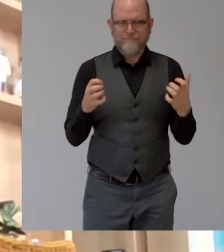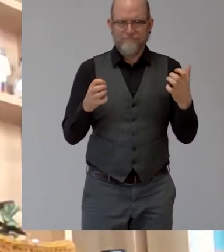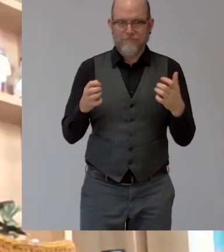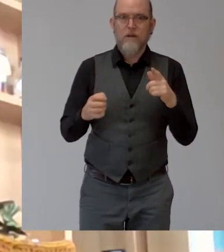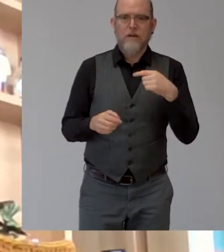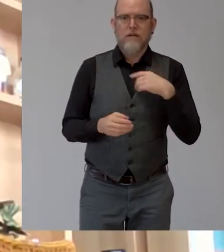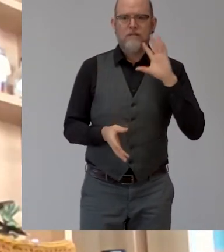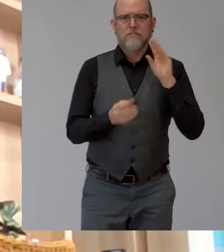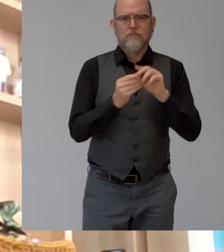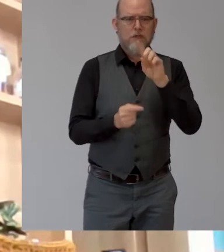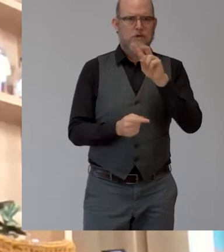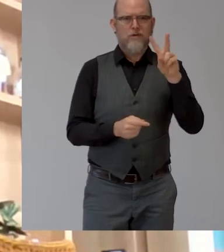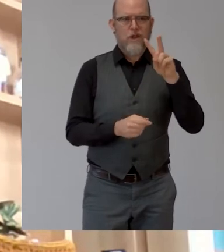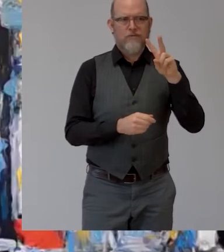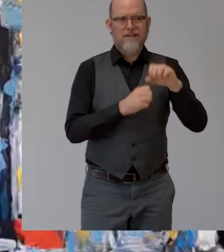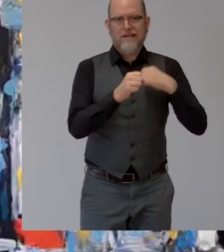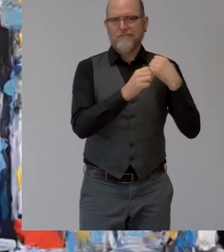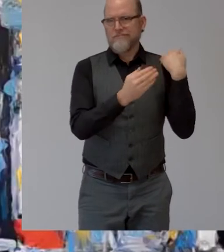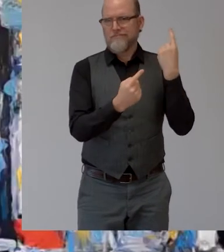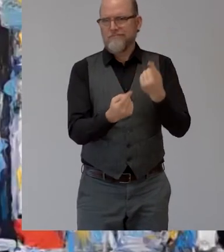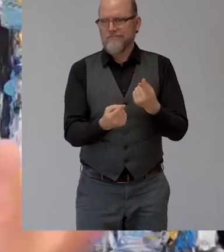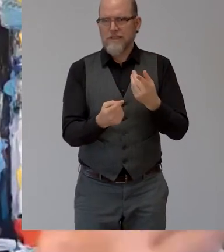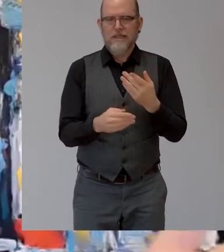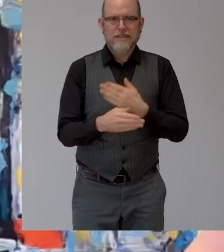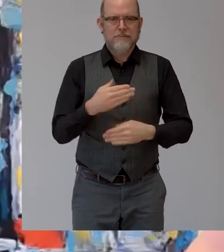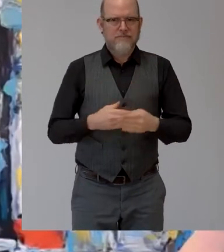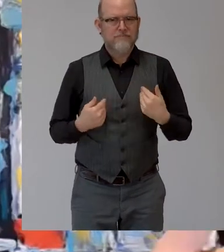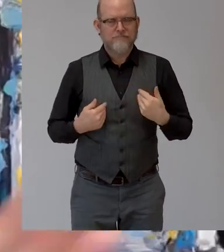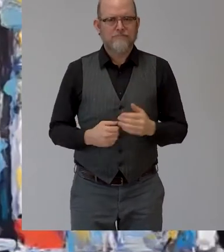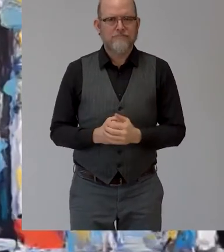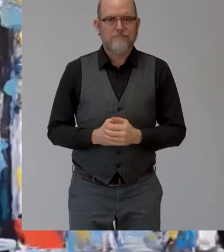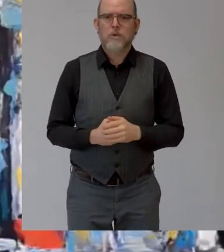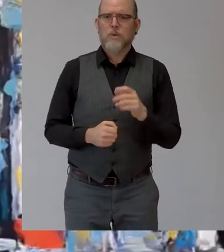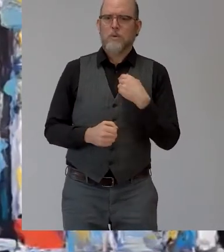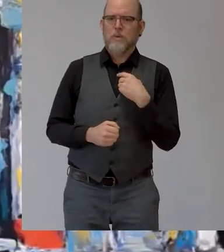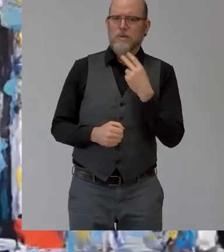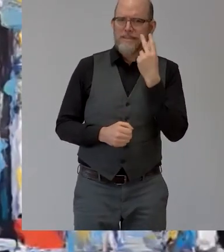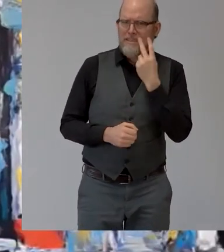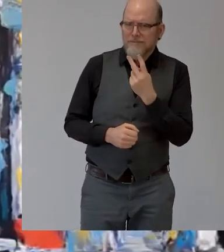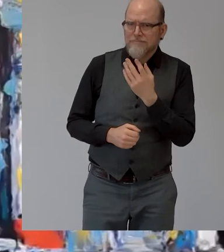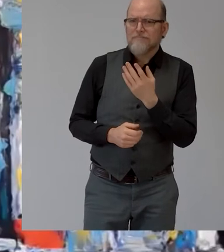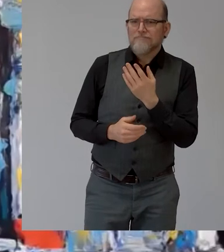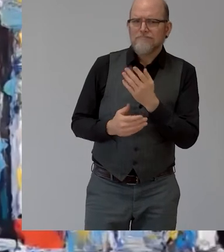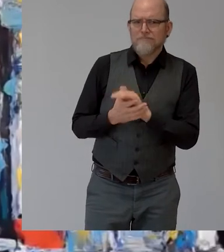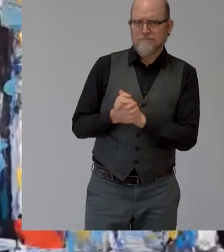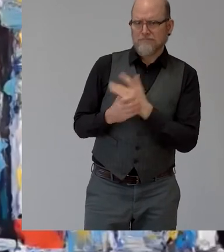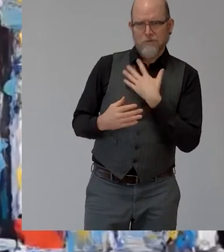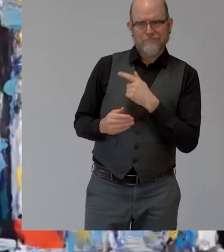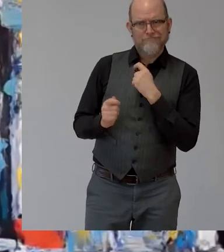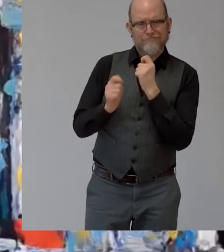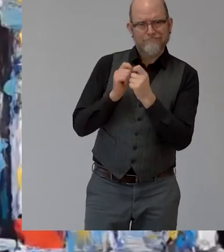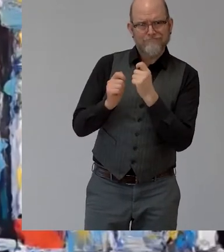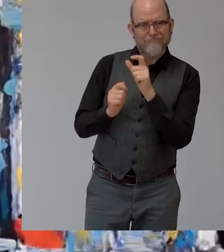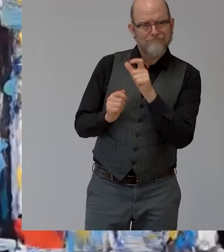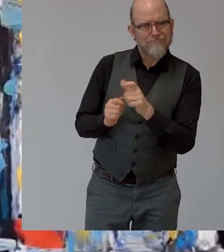i see and uh we're talking about an interview what are the difficulties a person with disability